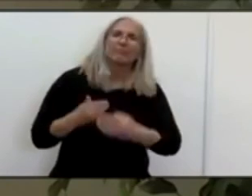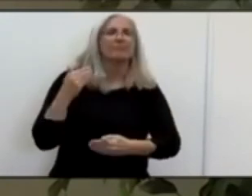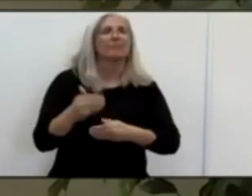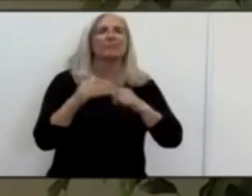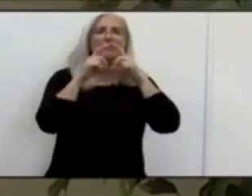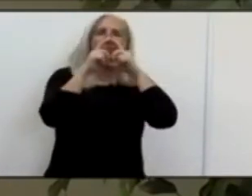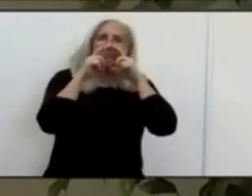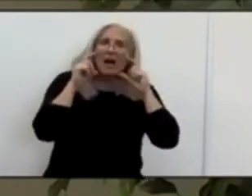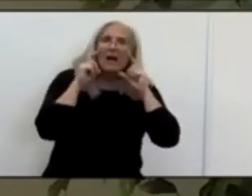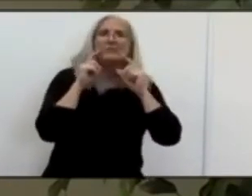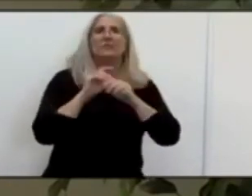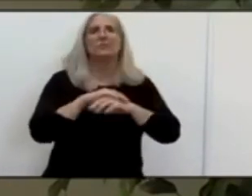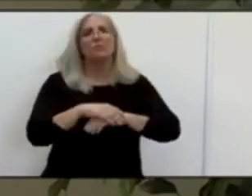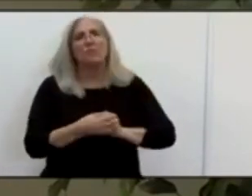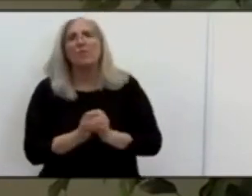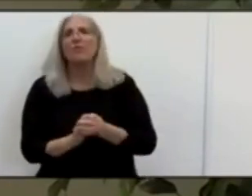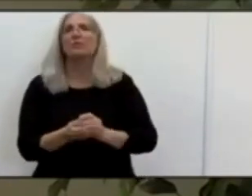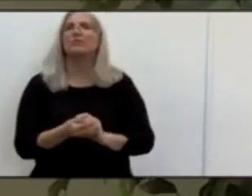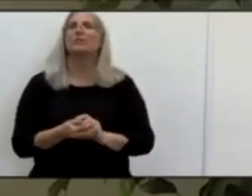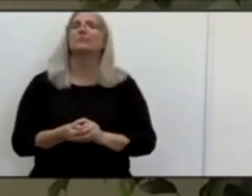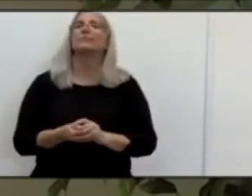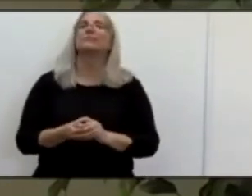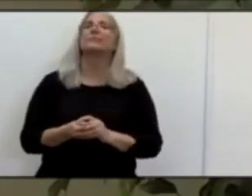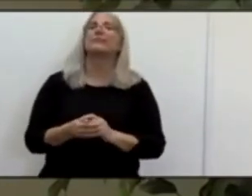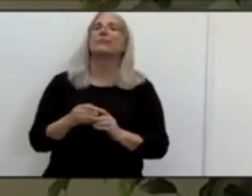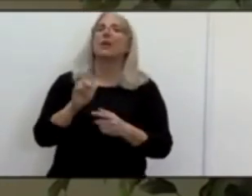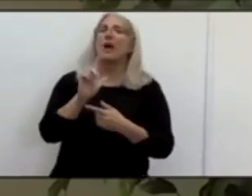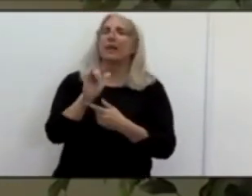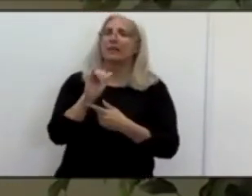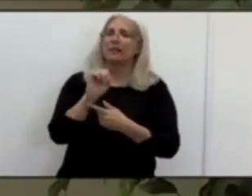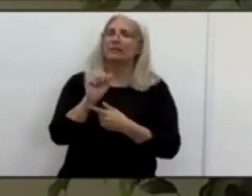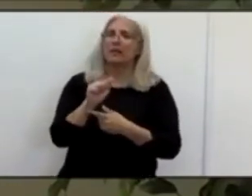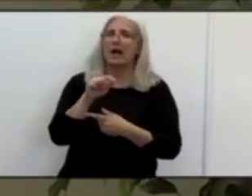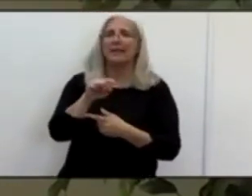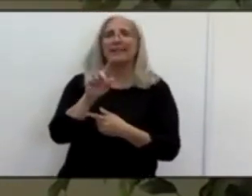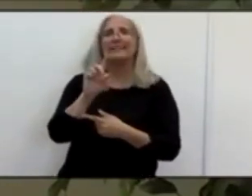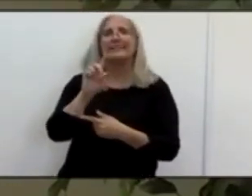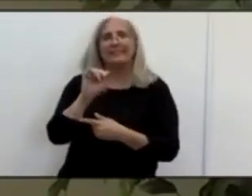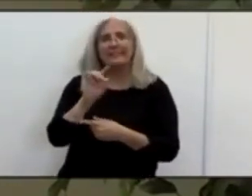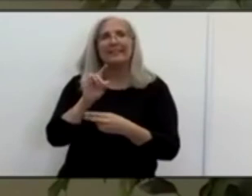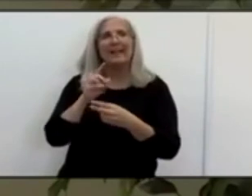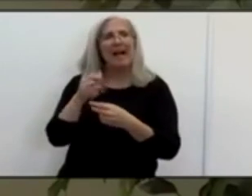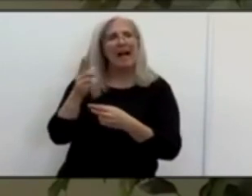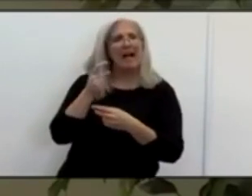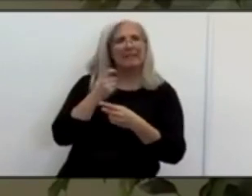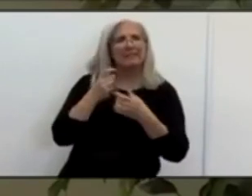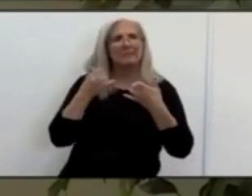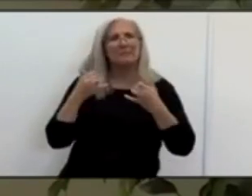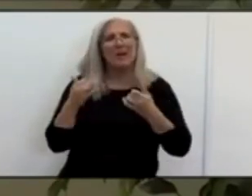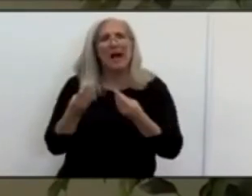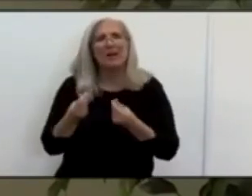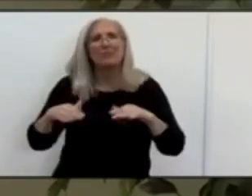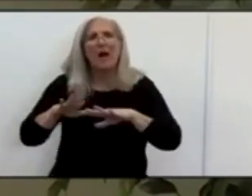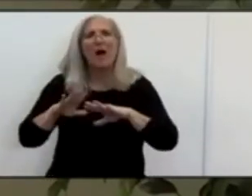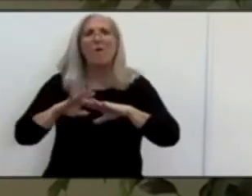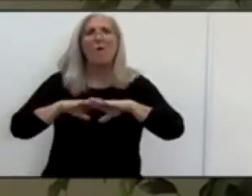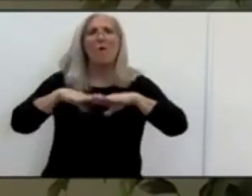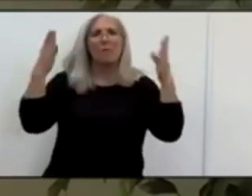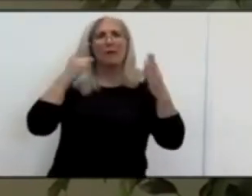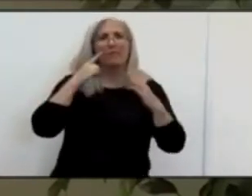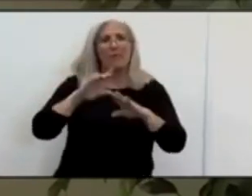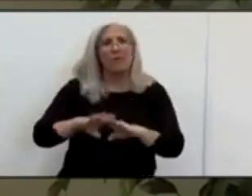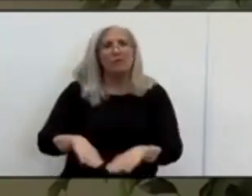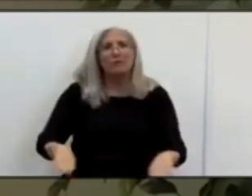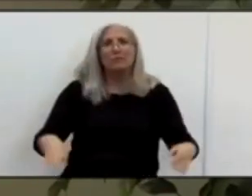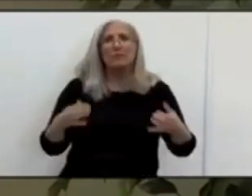you asked about playgrounds. Playgrounds are actually open. Um, but just like anything else that's currently open, uh, during this time, there are certain modification